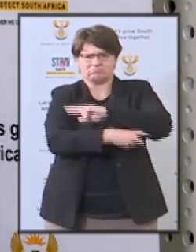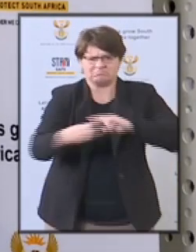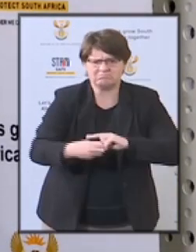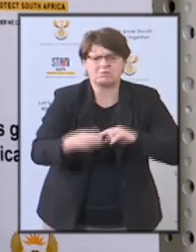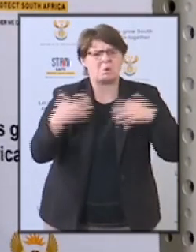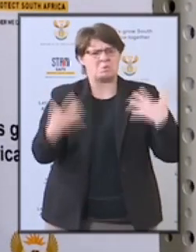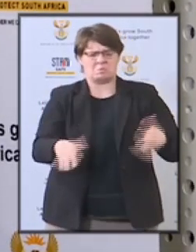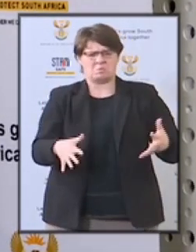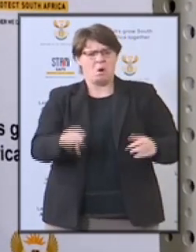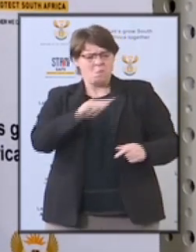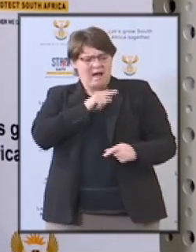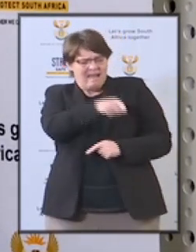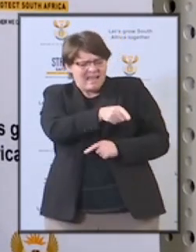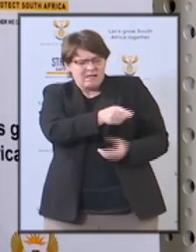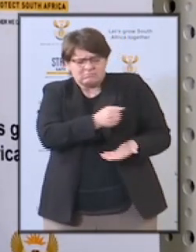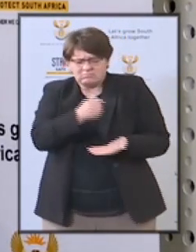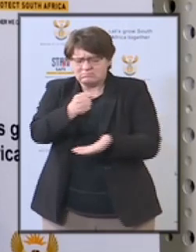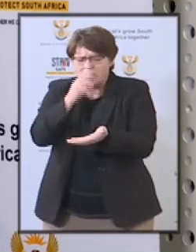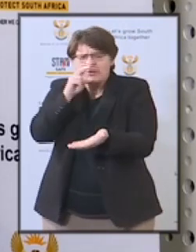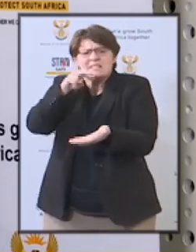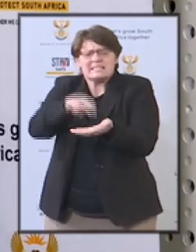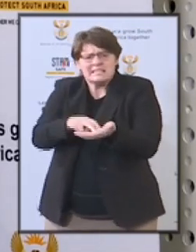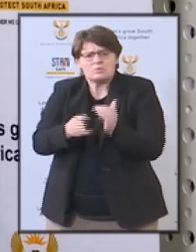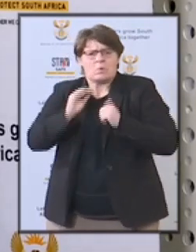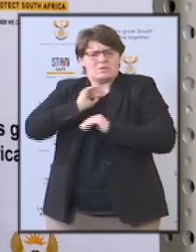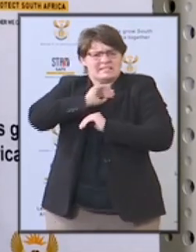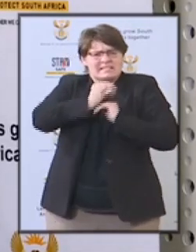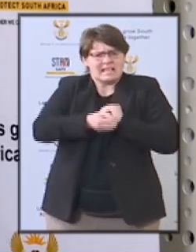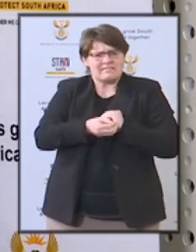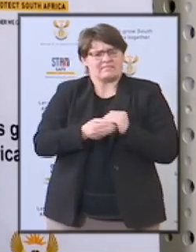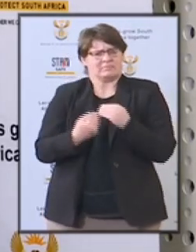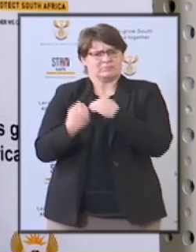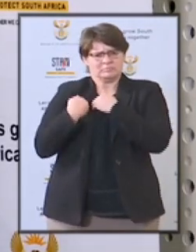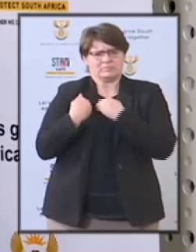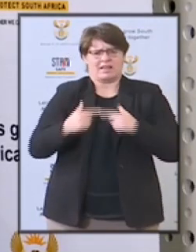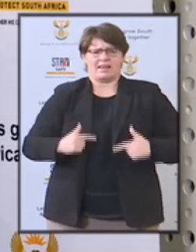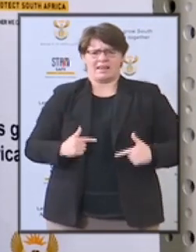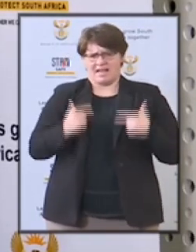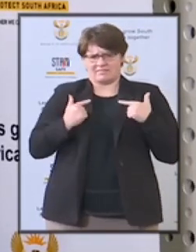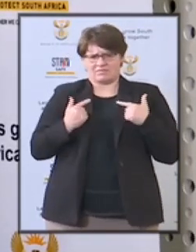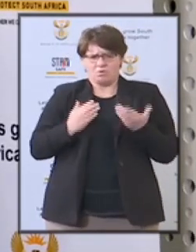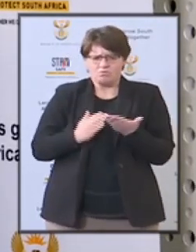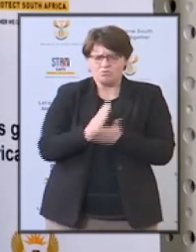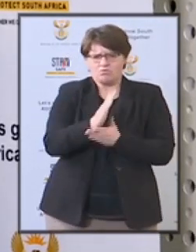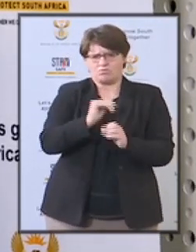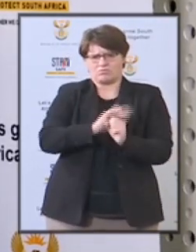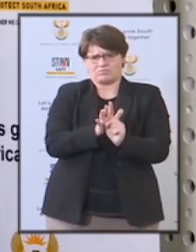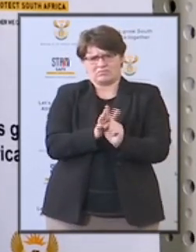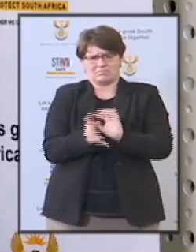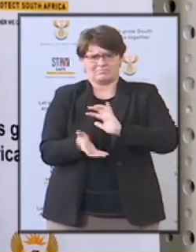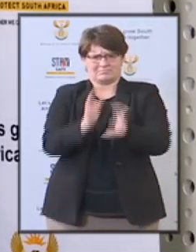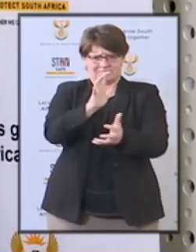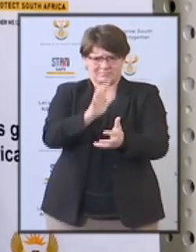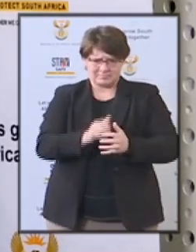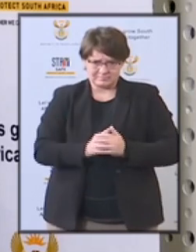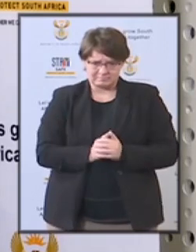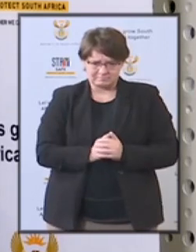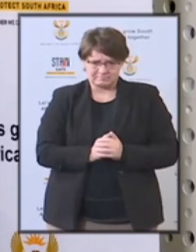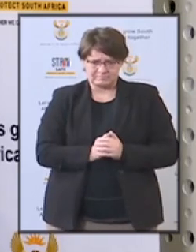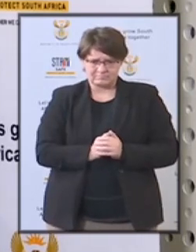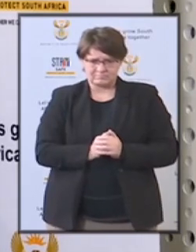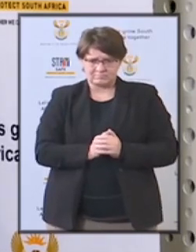to save lives and livelihoods during the COVID-19 pandemic. Some